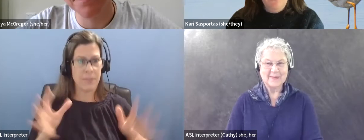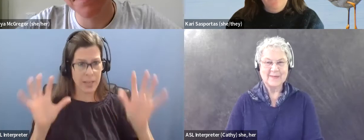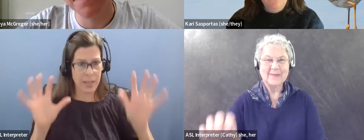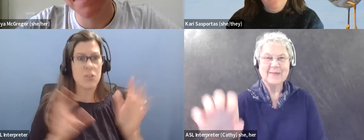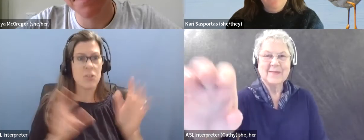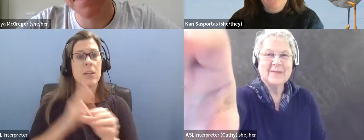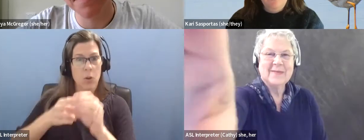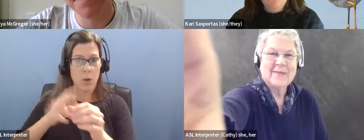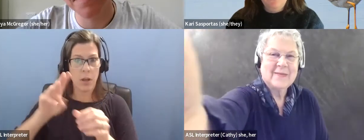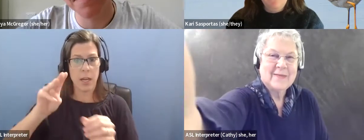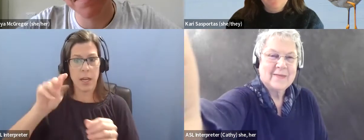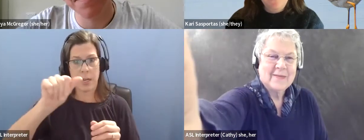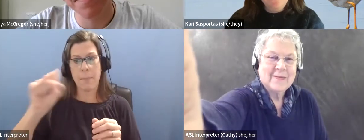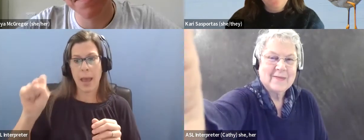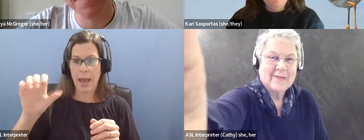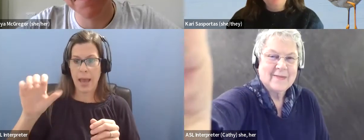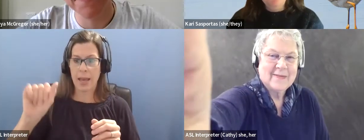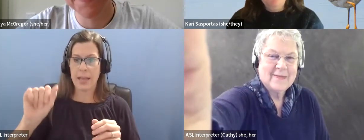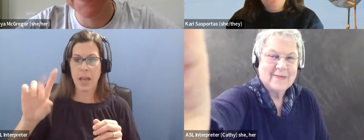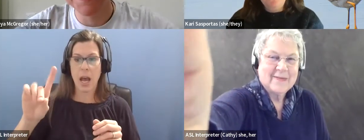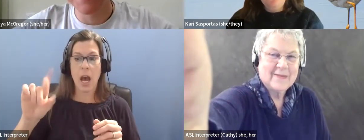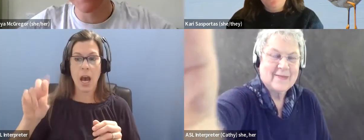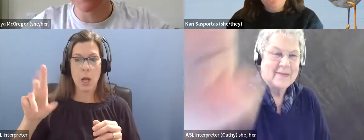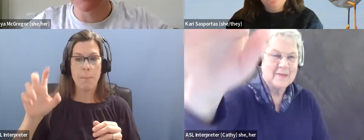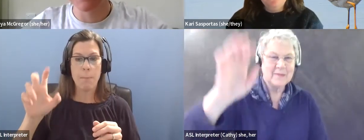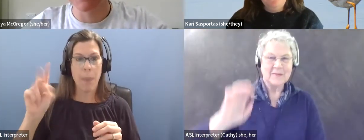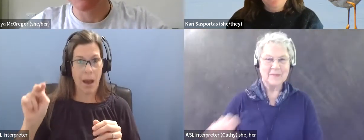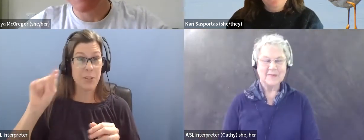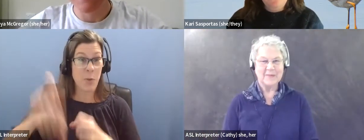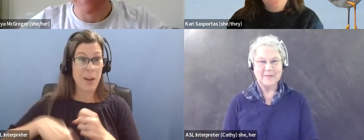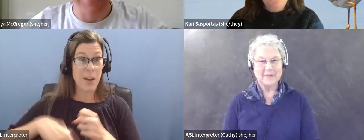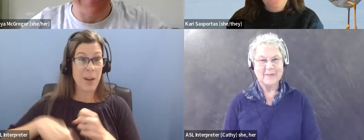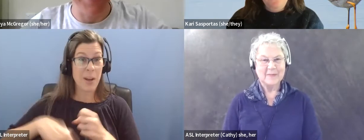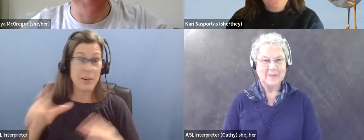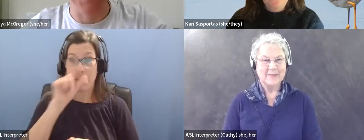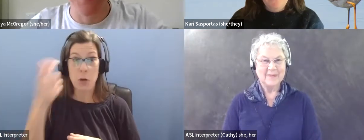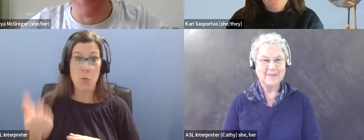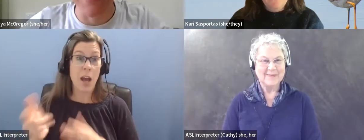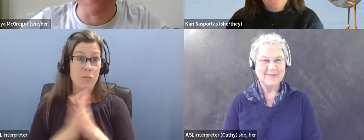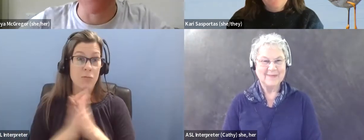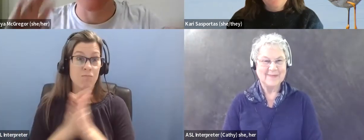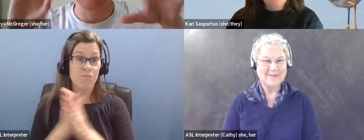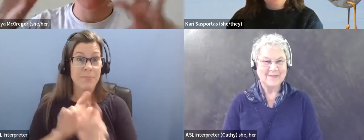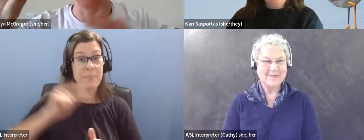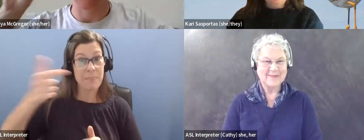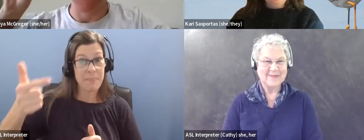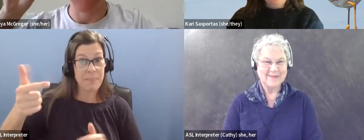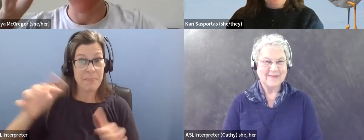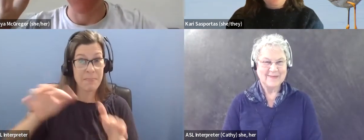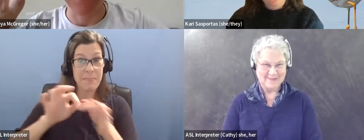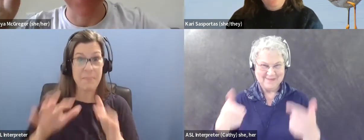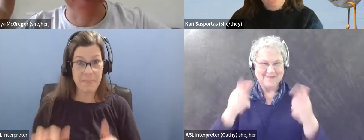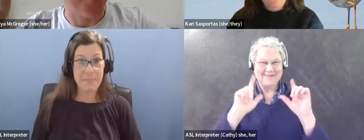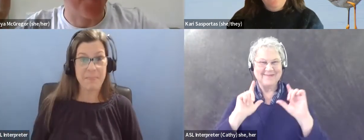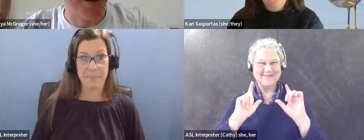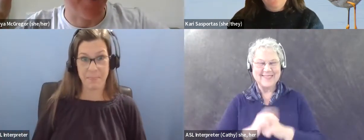Audubon, and been birding ever since. So, it's been about 20 years. That's awesome. And I love that you sort of